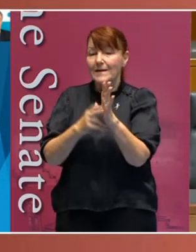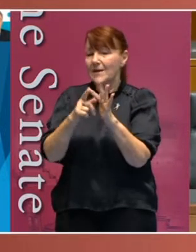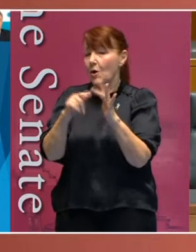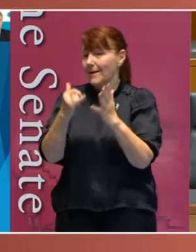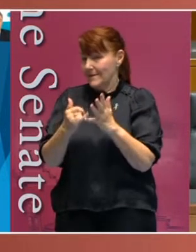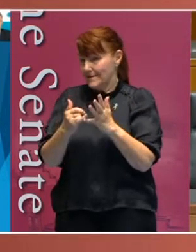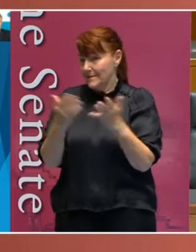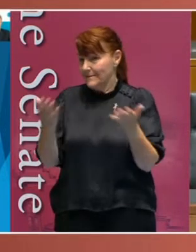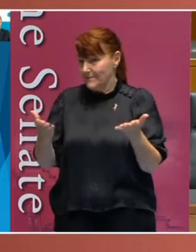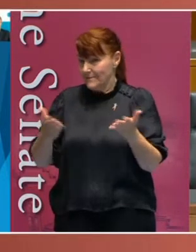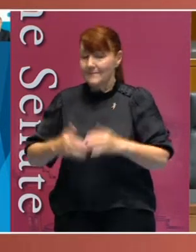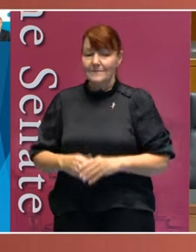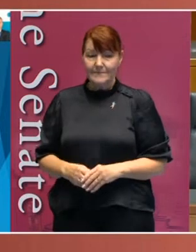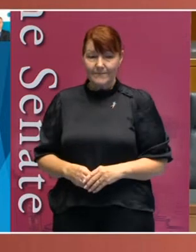Scheme?